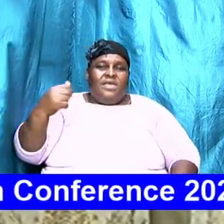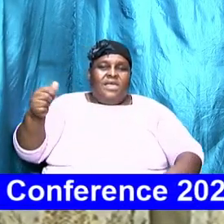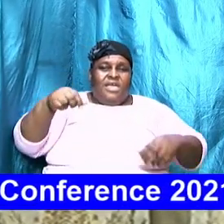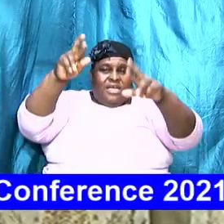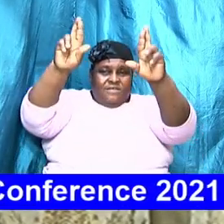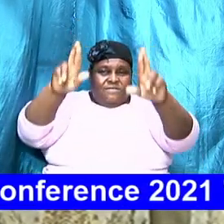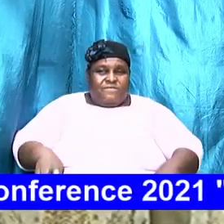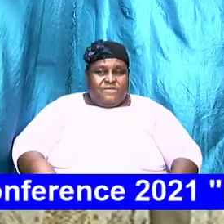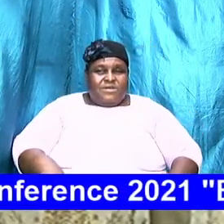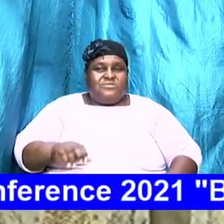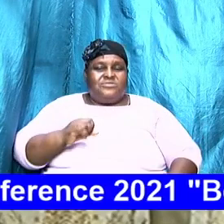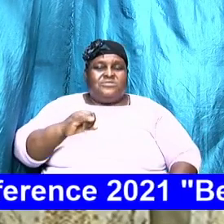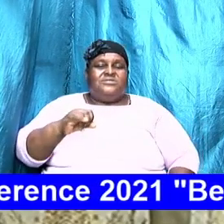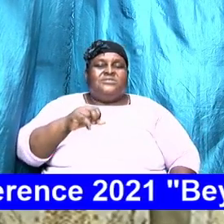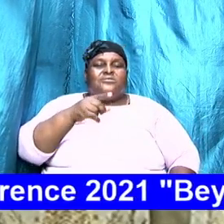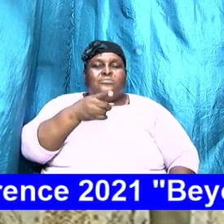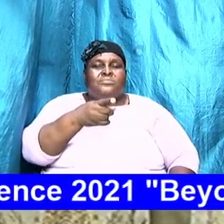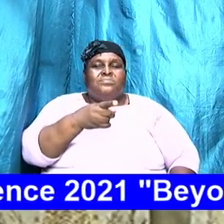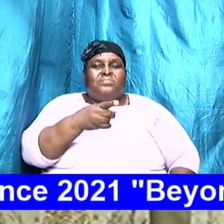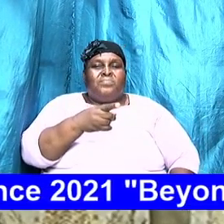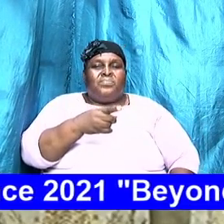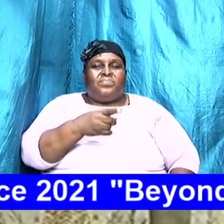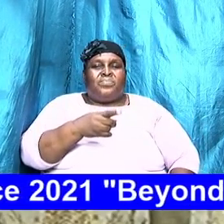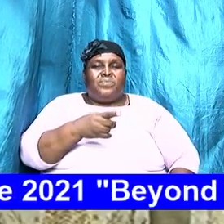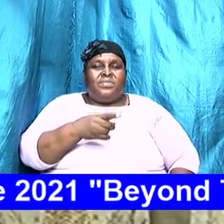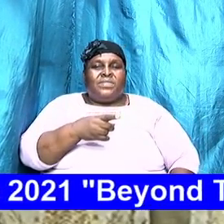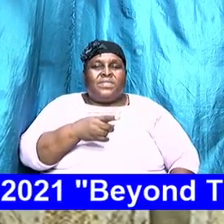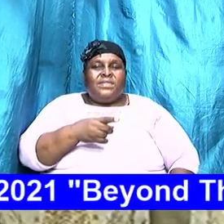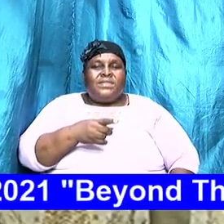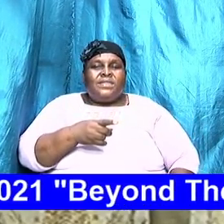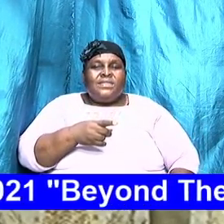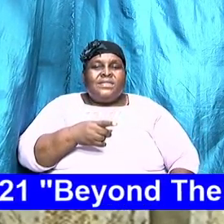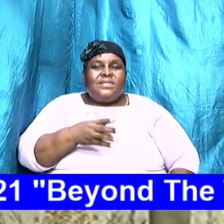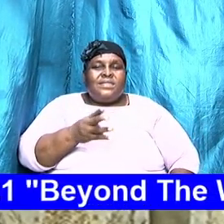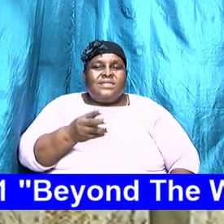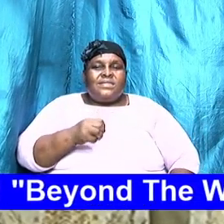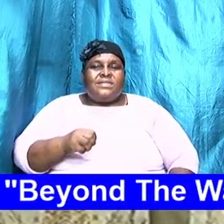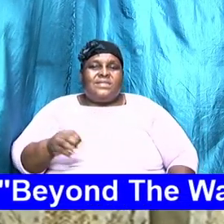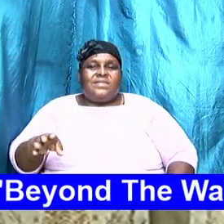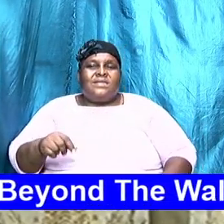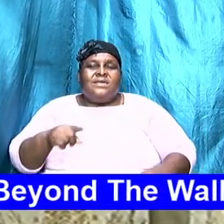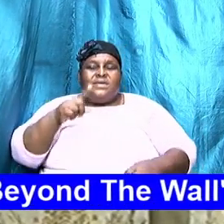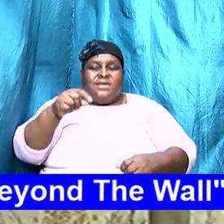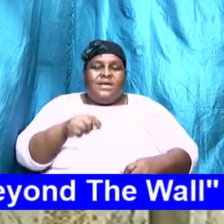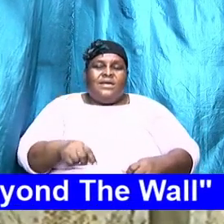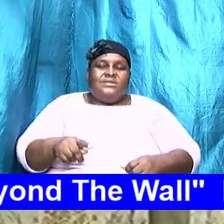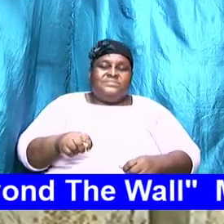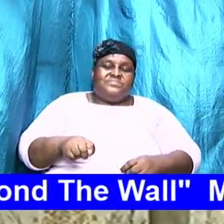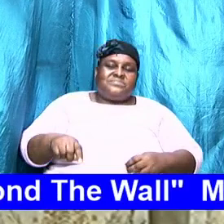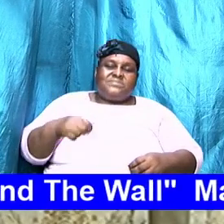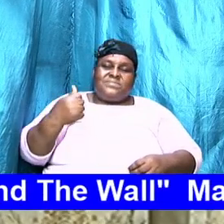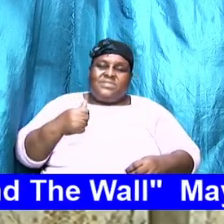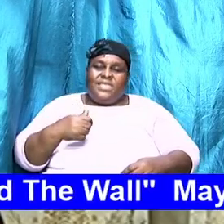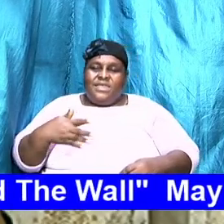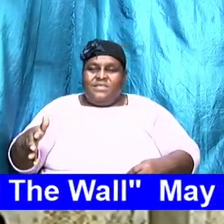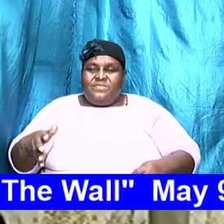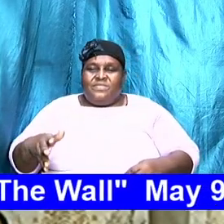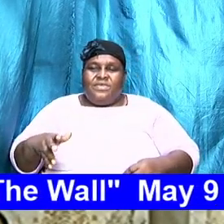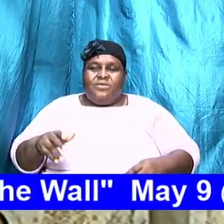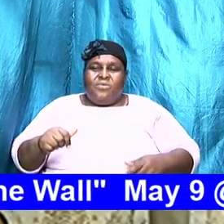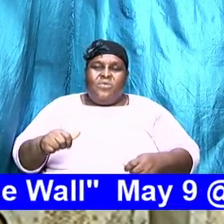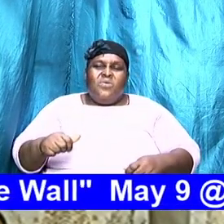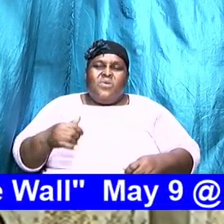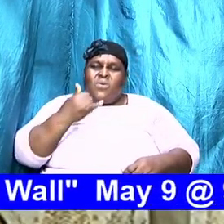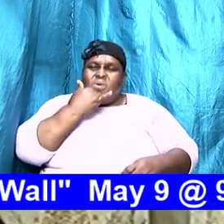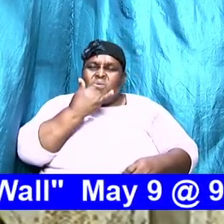and the microwave is mine and the toaster is yours and if anything go wrong with draw waiting one